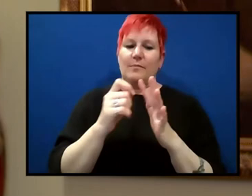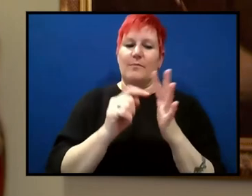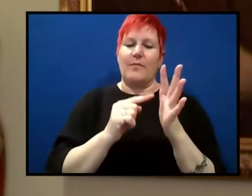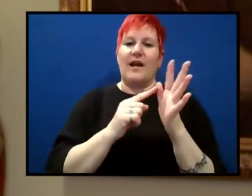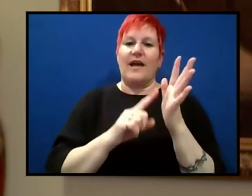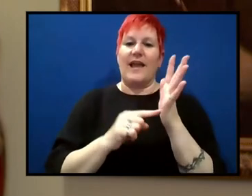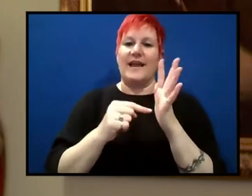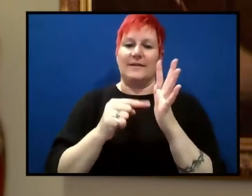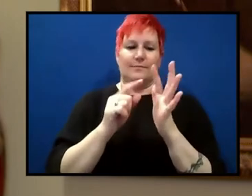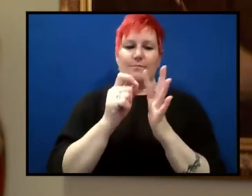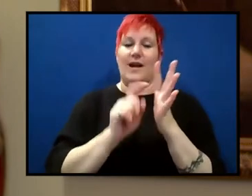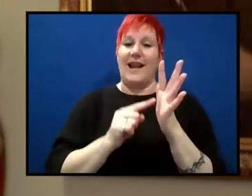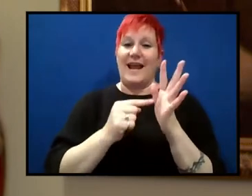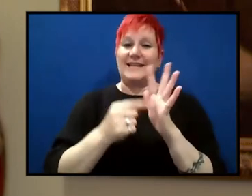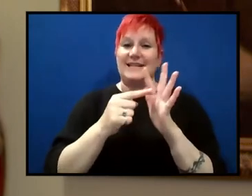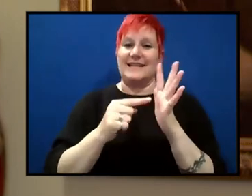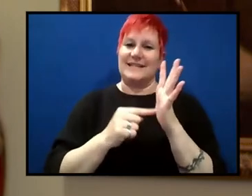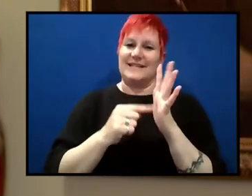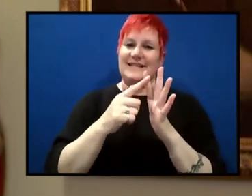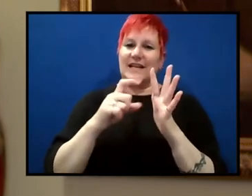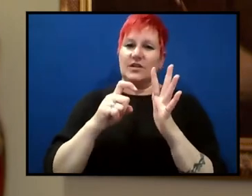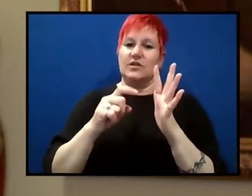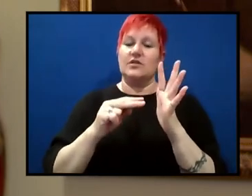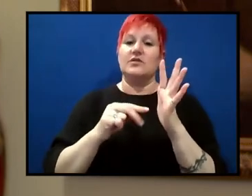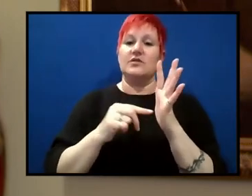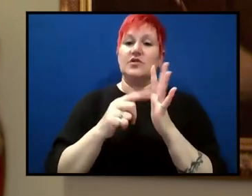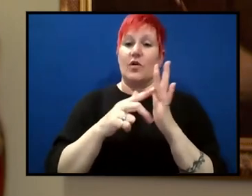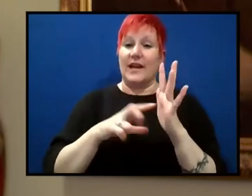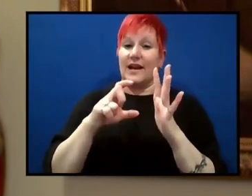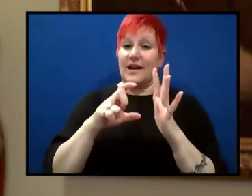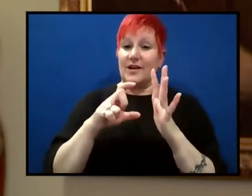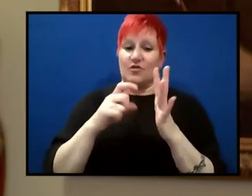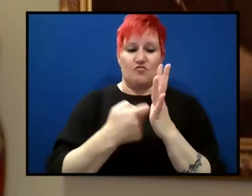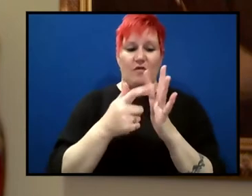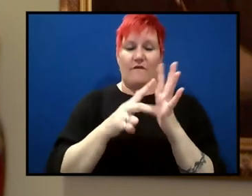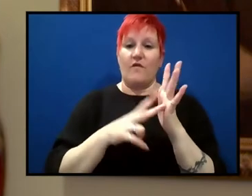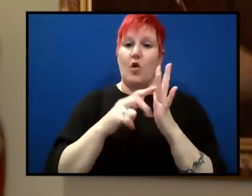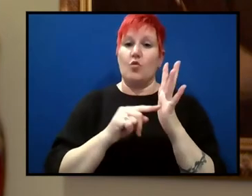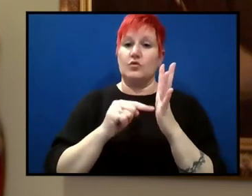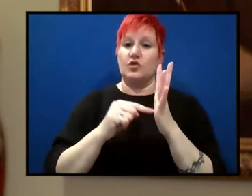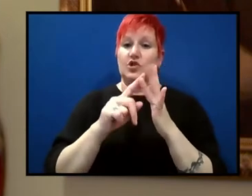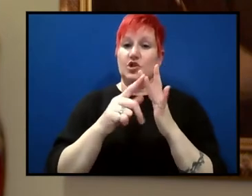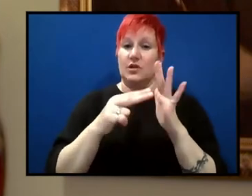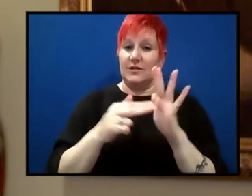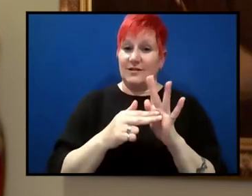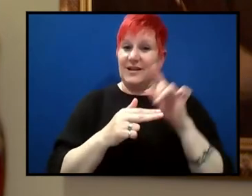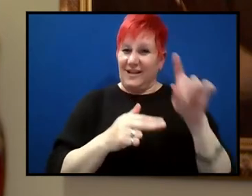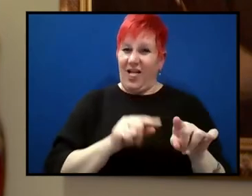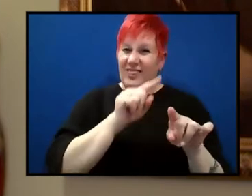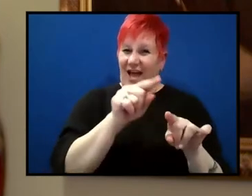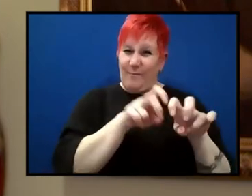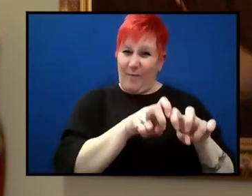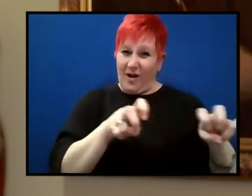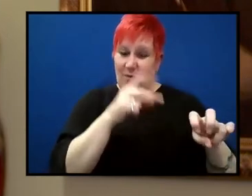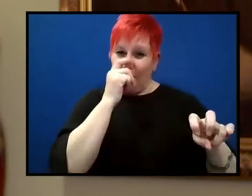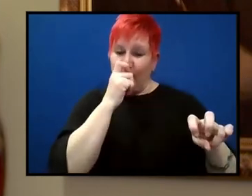our panel were arriving at university. We'll be hearing from our students shortly, but we also want to hear from you. So if you